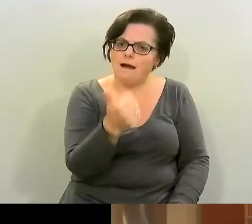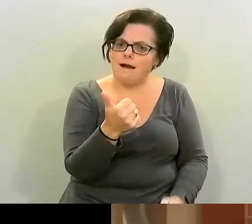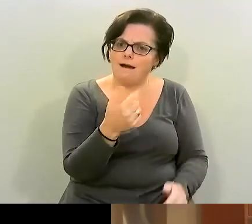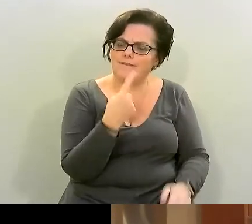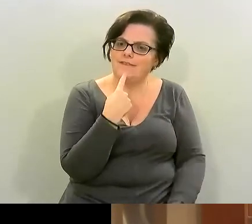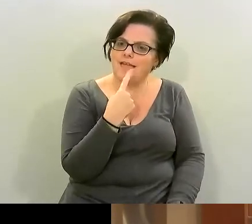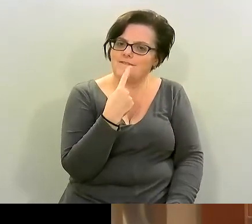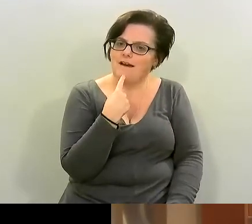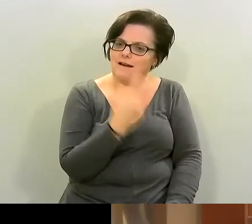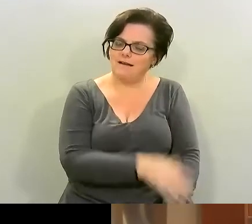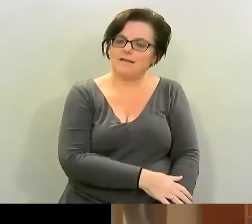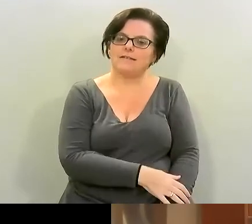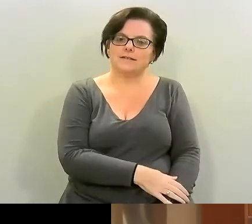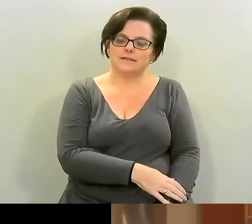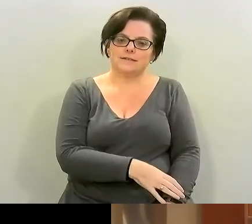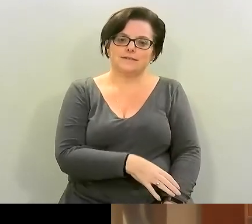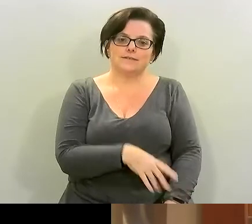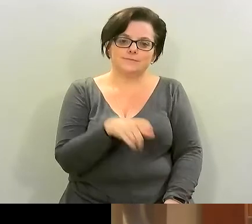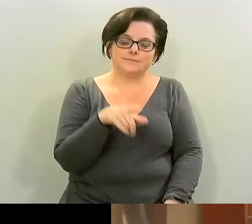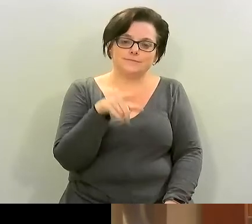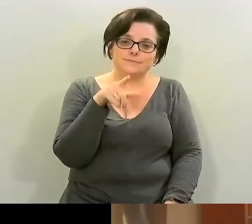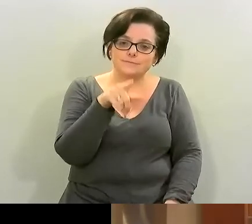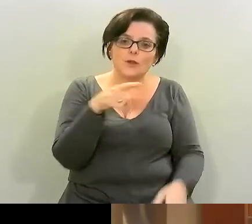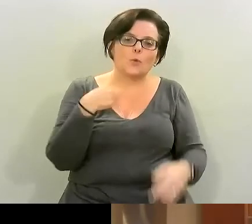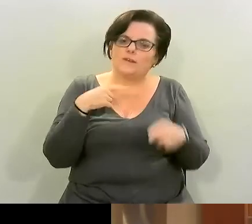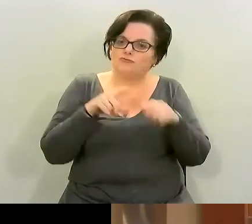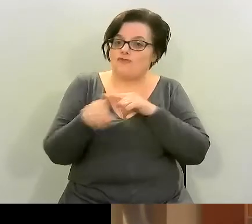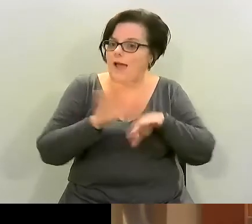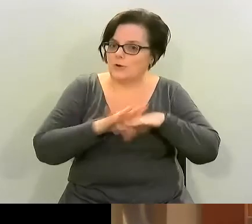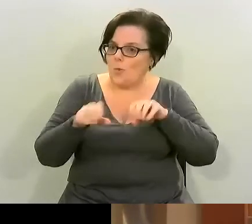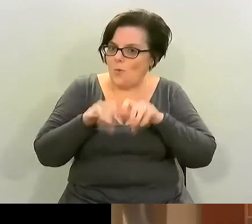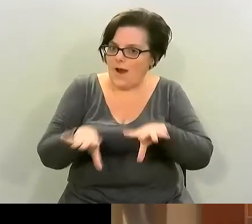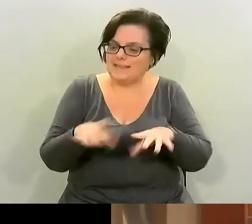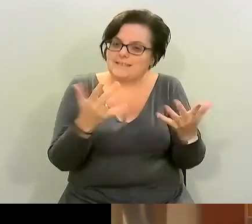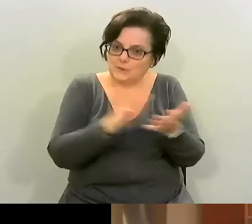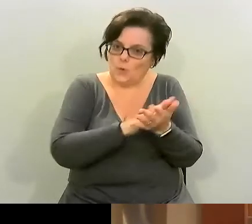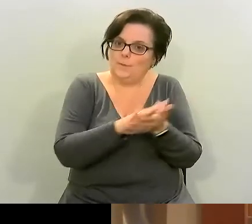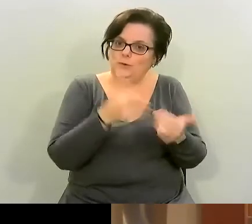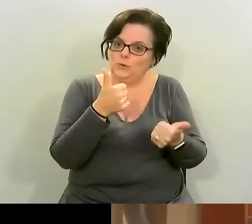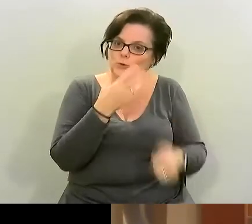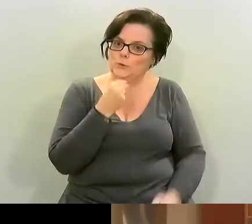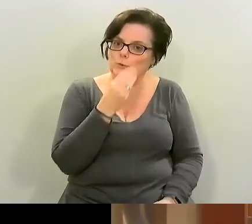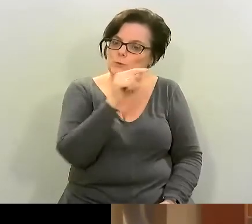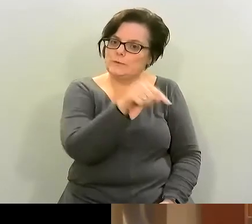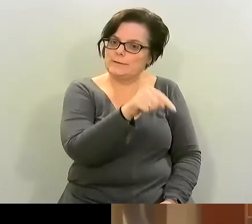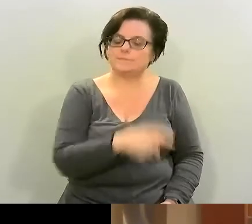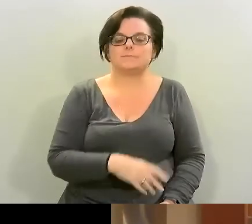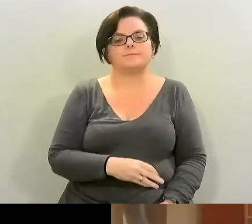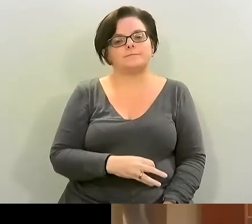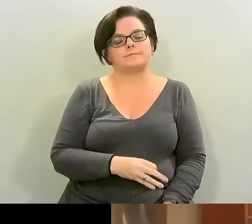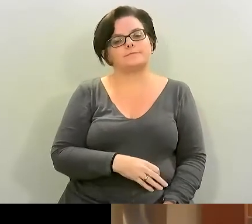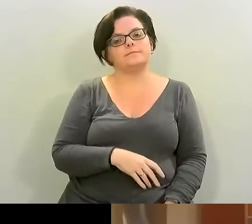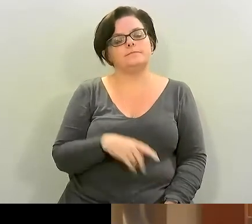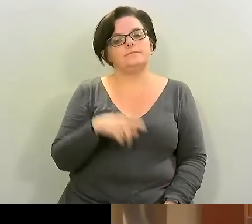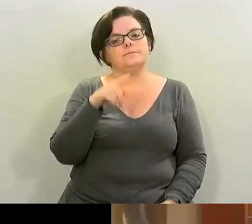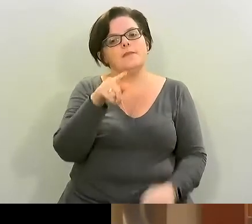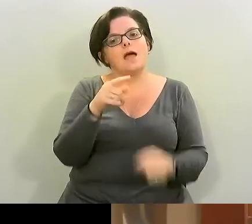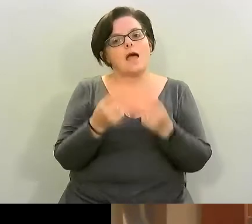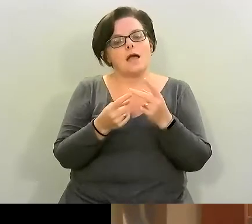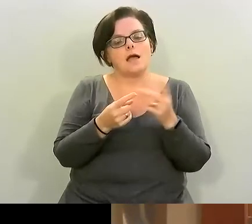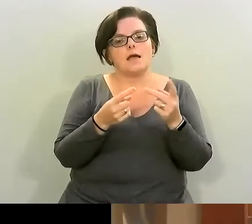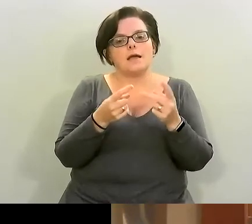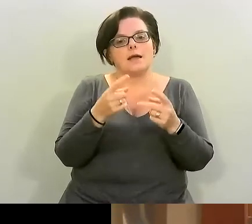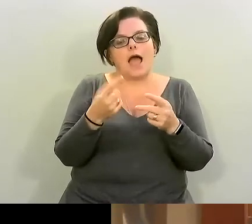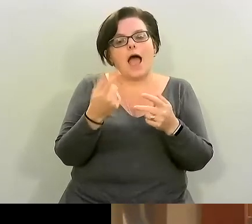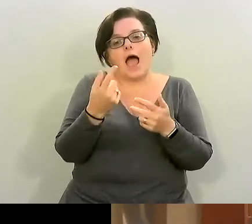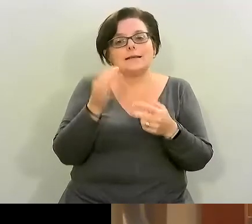soup and stew and and remember i said you know we try not to waste anything um but an easy hack to getting it grated and you can